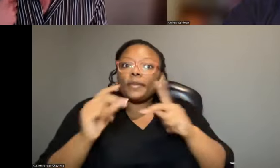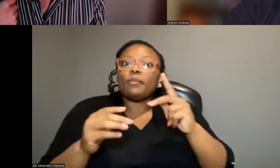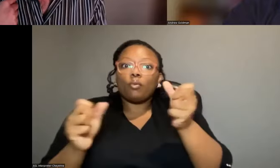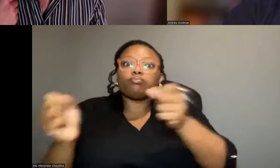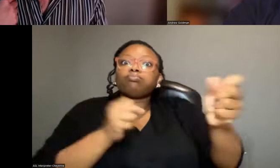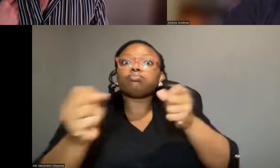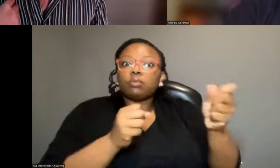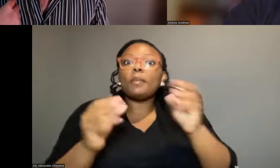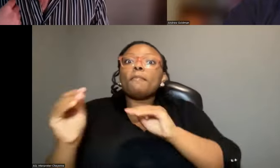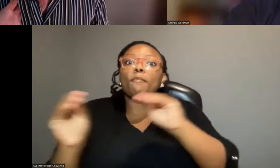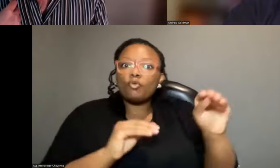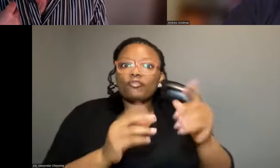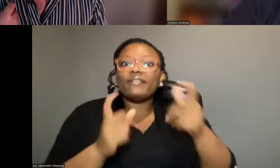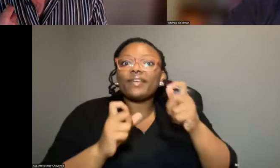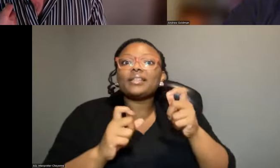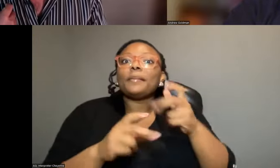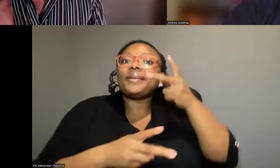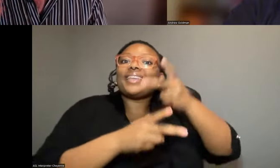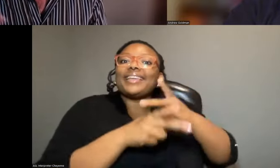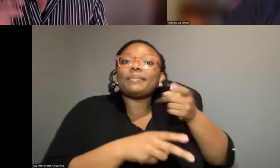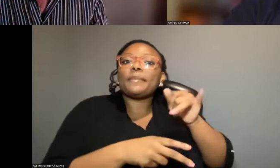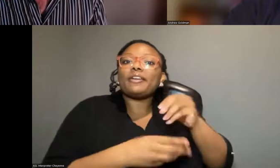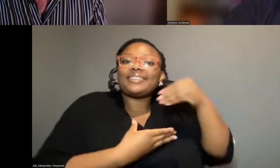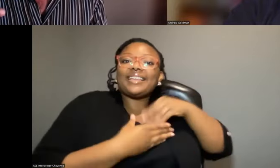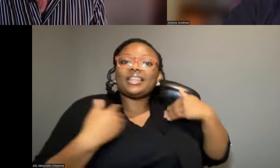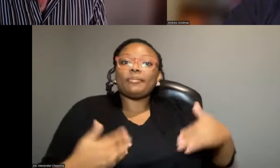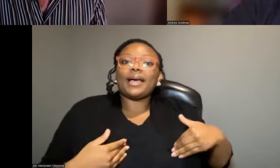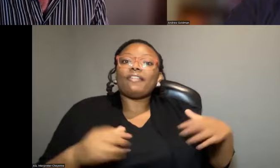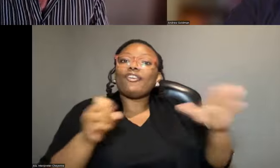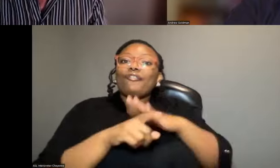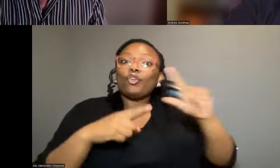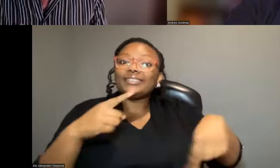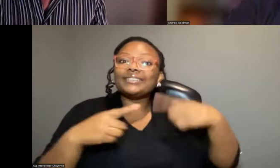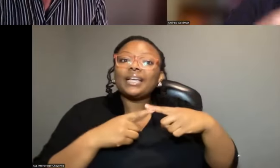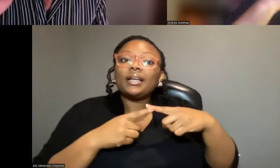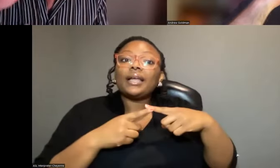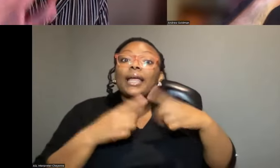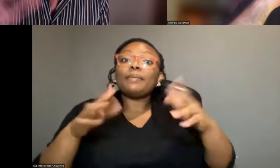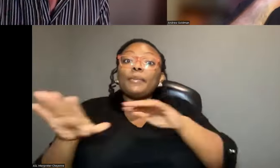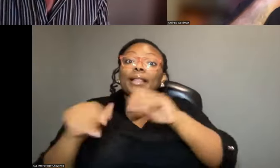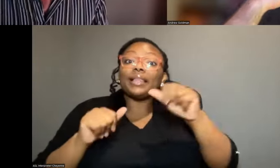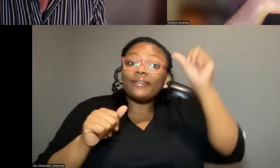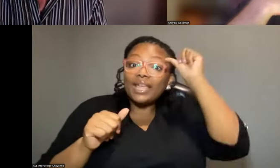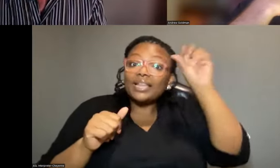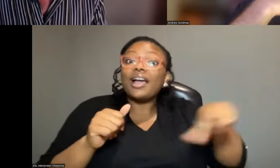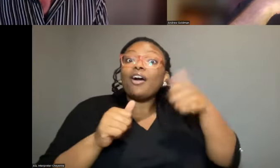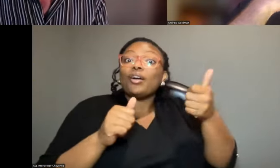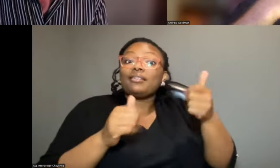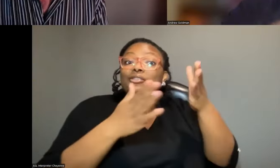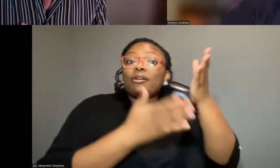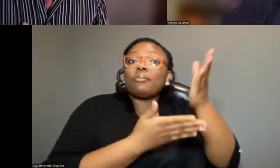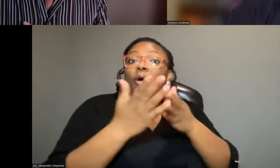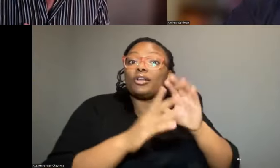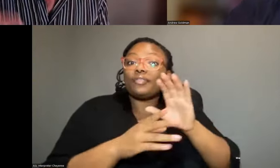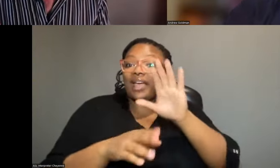they keep the parasite within their body for an entire cycle. And they might be leaving India or another part of that